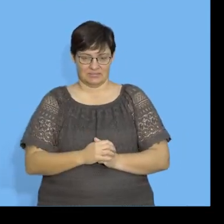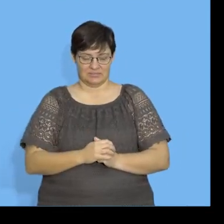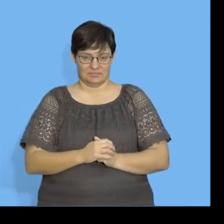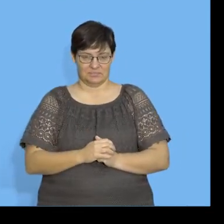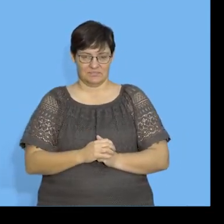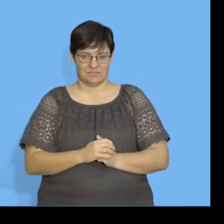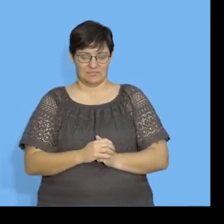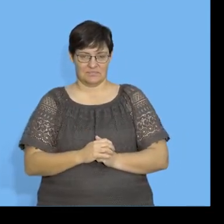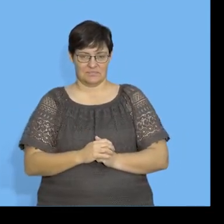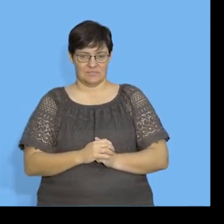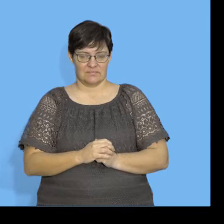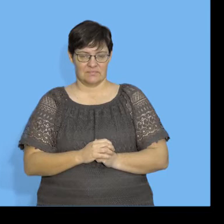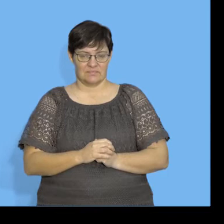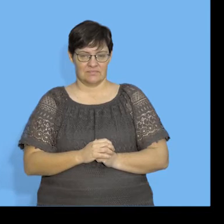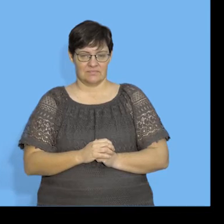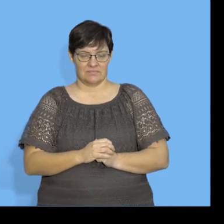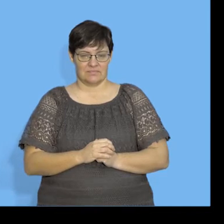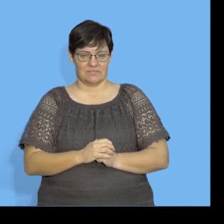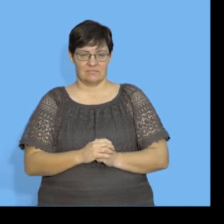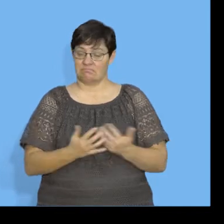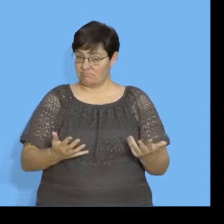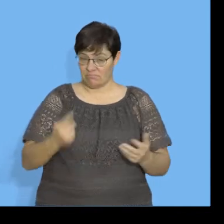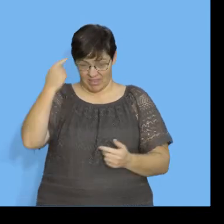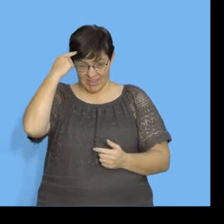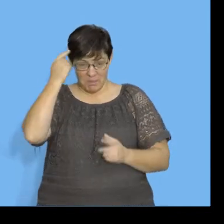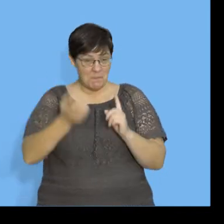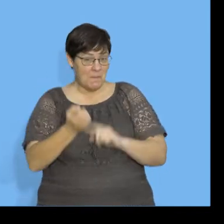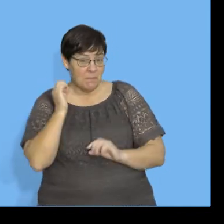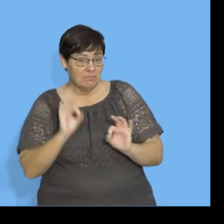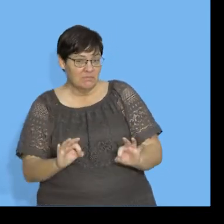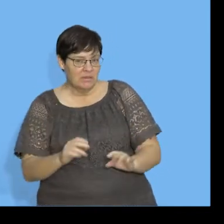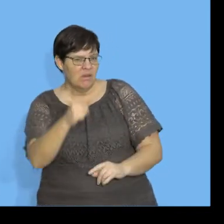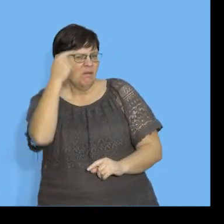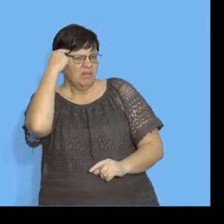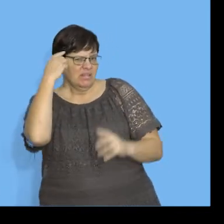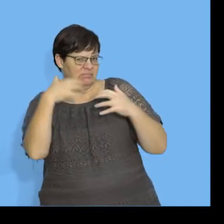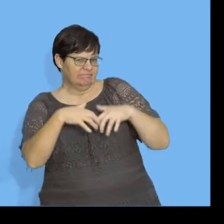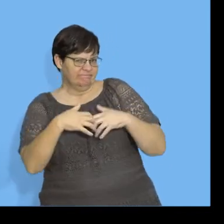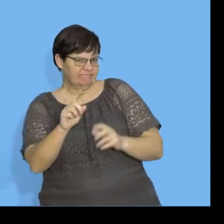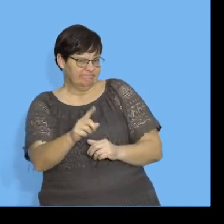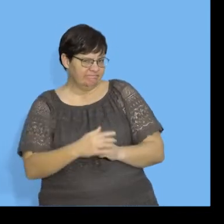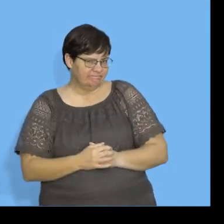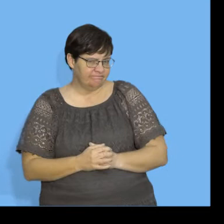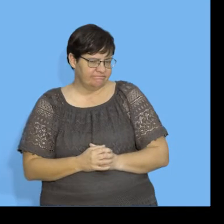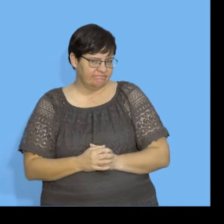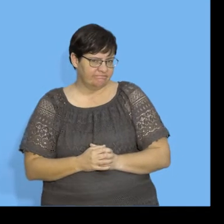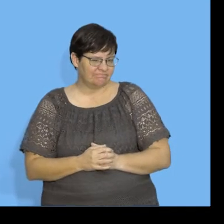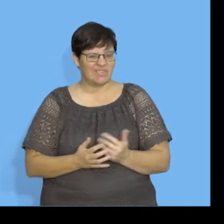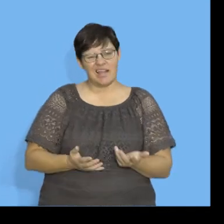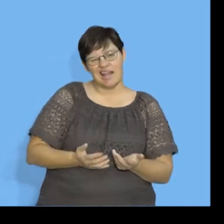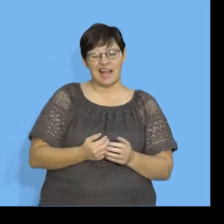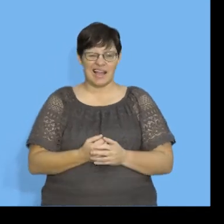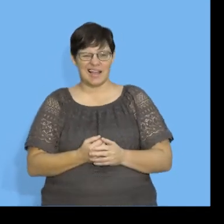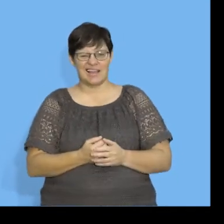0.9. Okay. Would you have guessed that? What is your guess? Okay. I think I could have